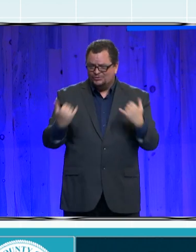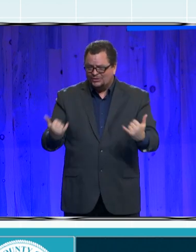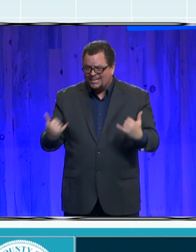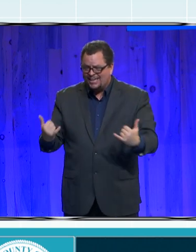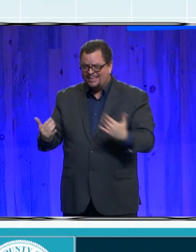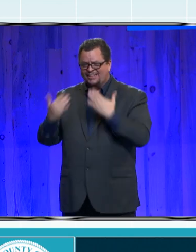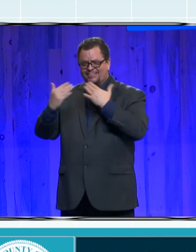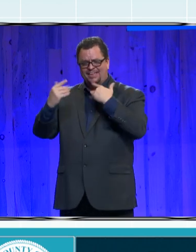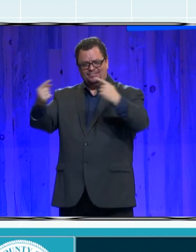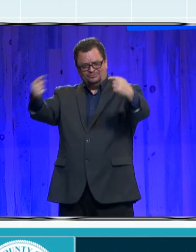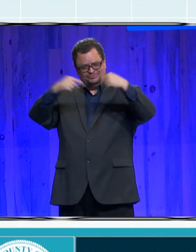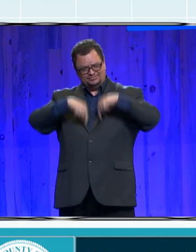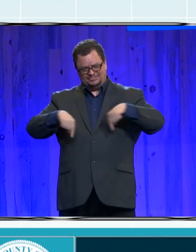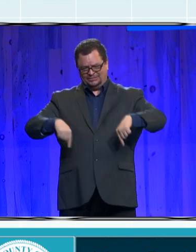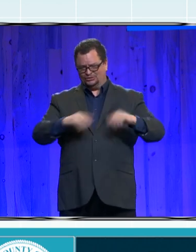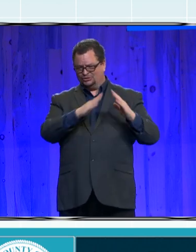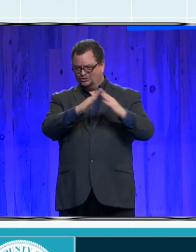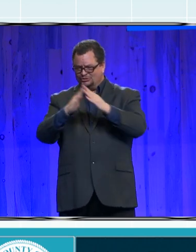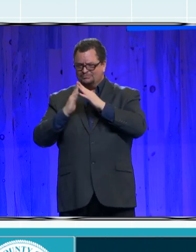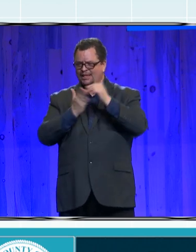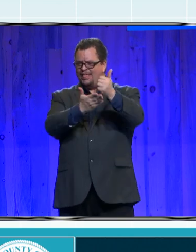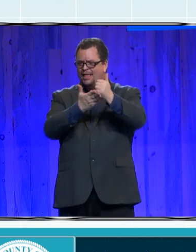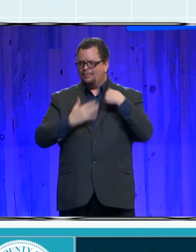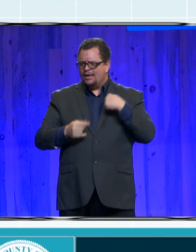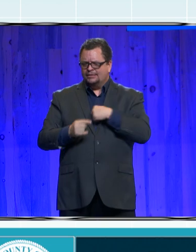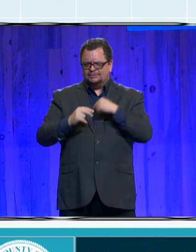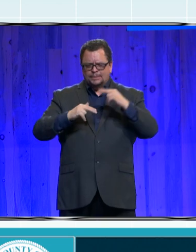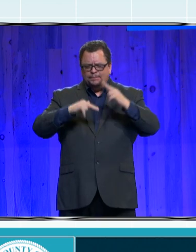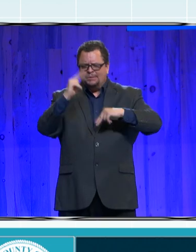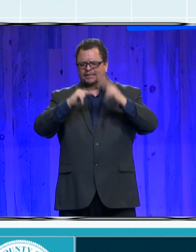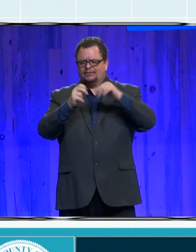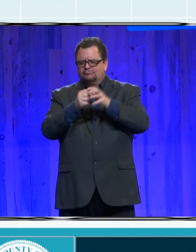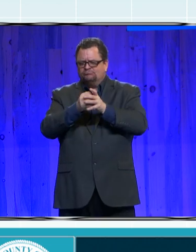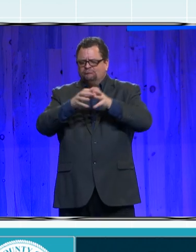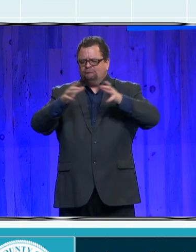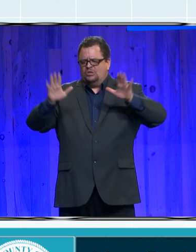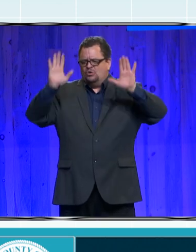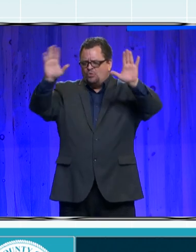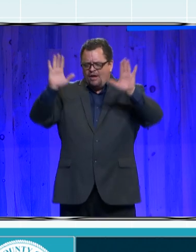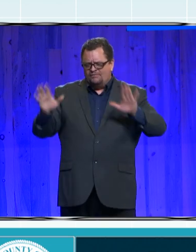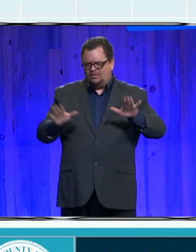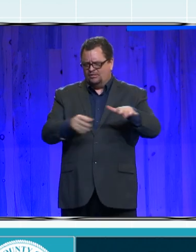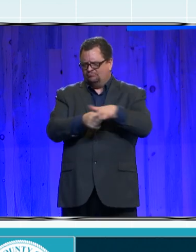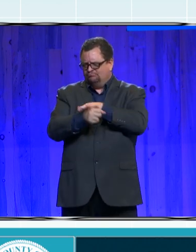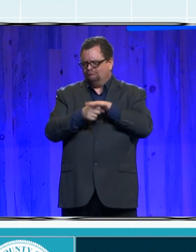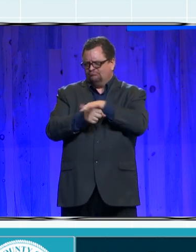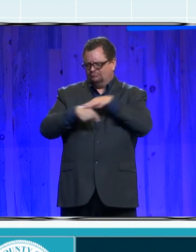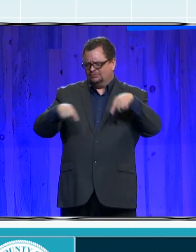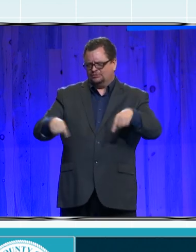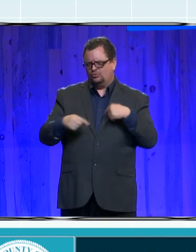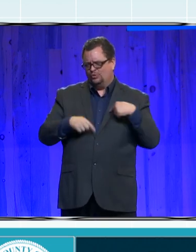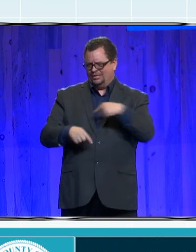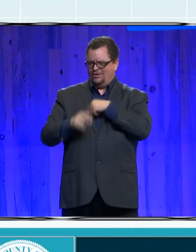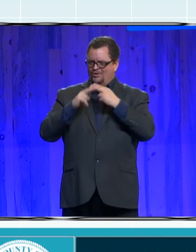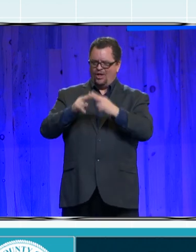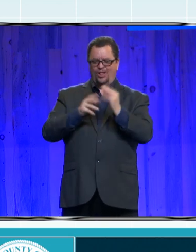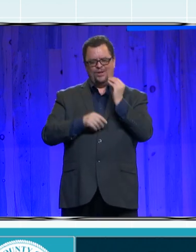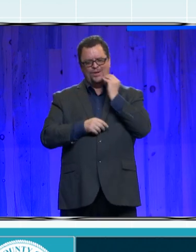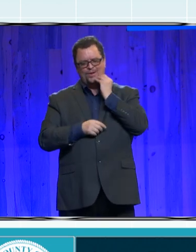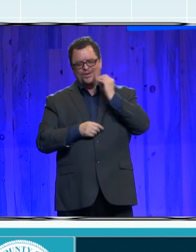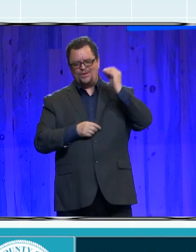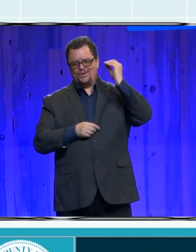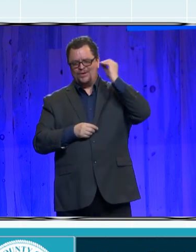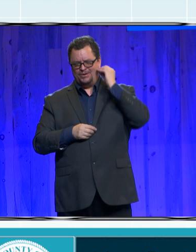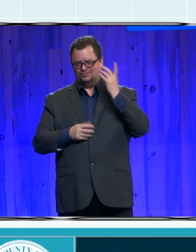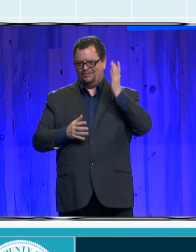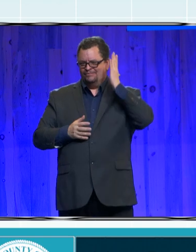community and helping us build just this incredible place that we get to call home. Our future here is bright, and